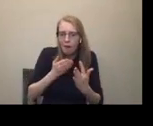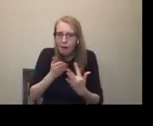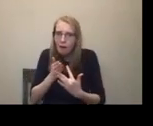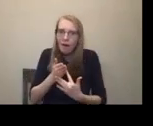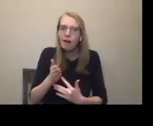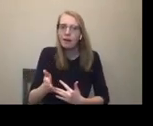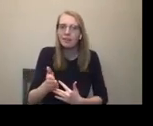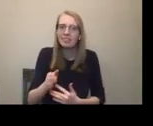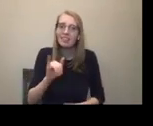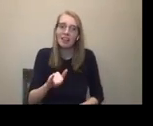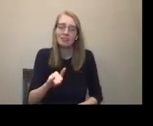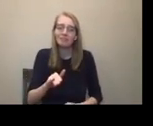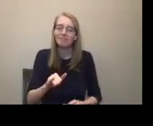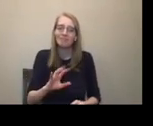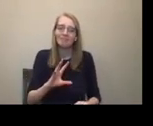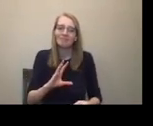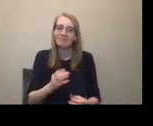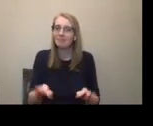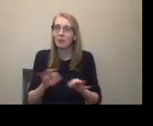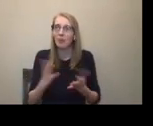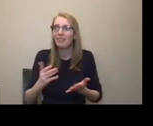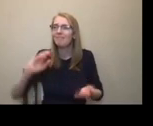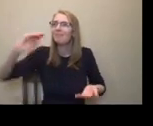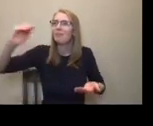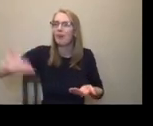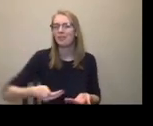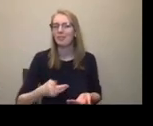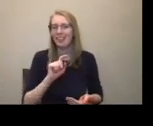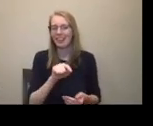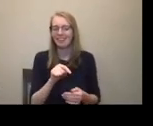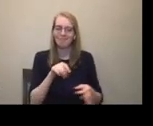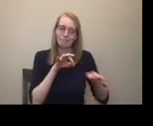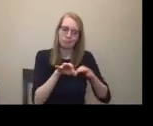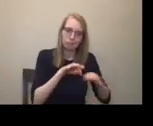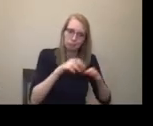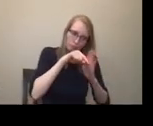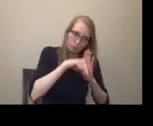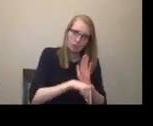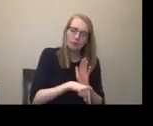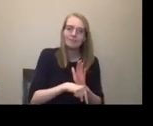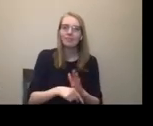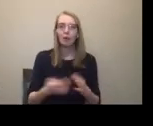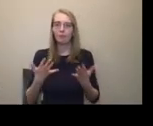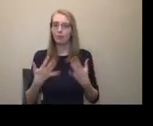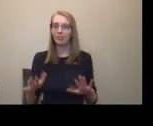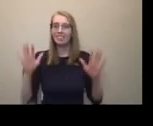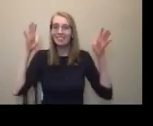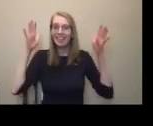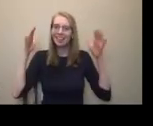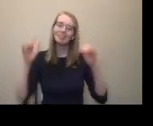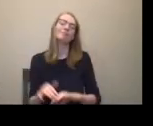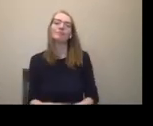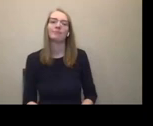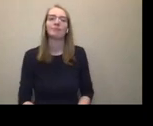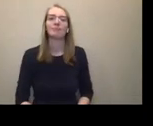gritties of a lot of it. Okay, let me just move on. Yeah, okay, we're at the end. And then just a couple of other things, which is really